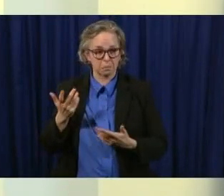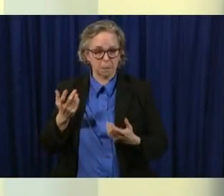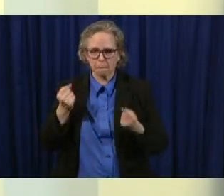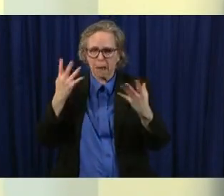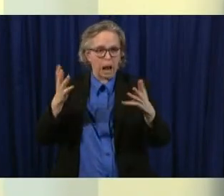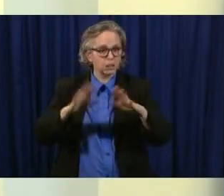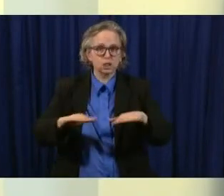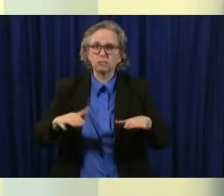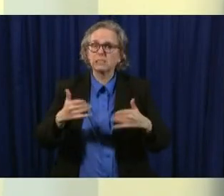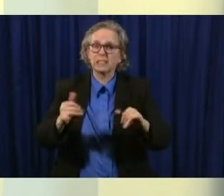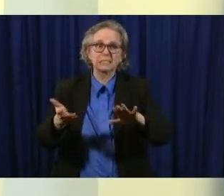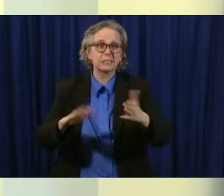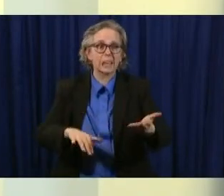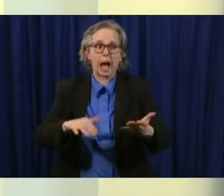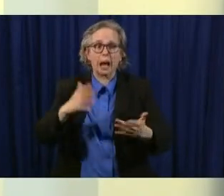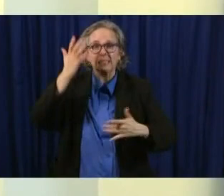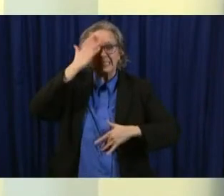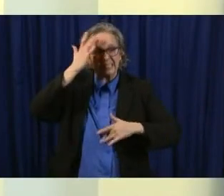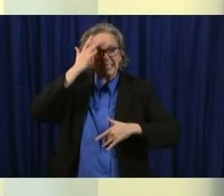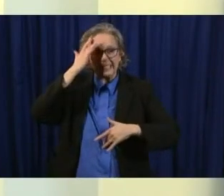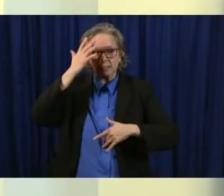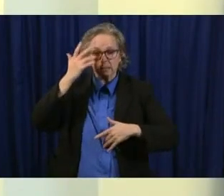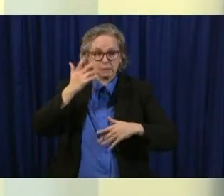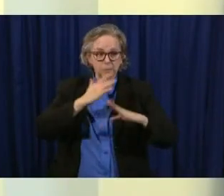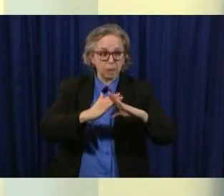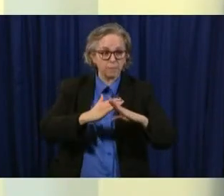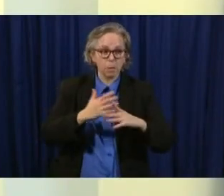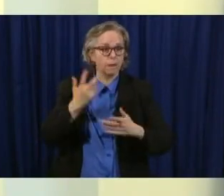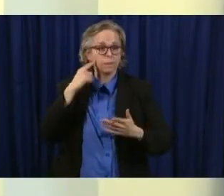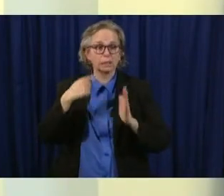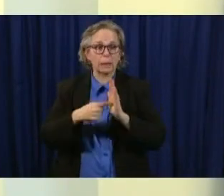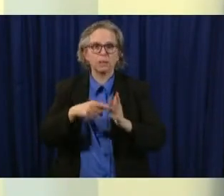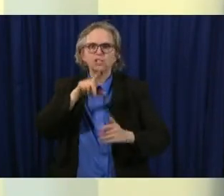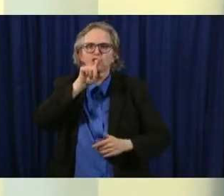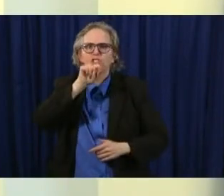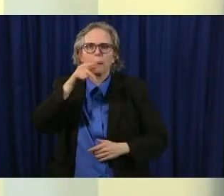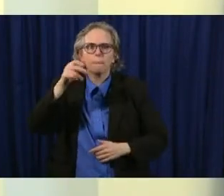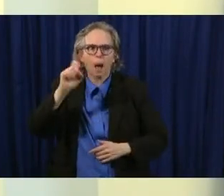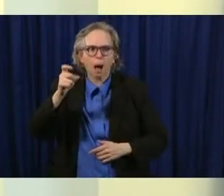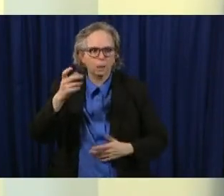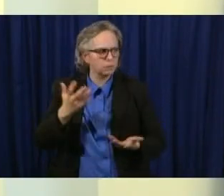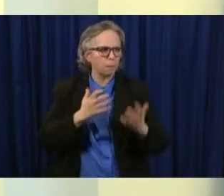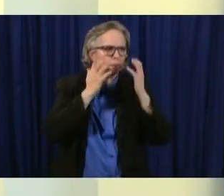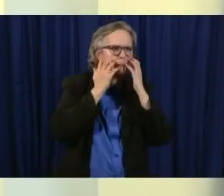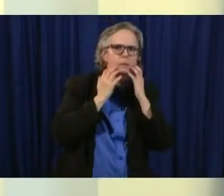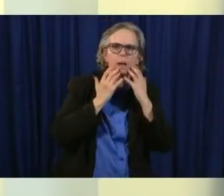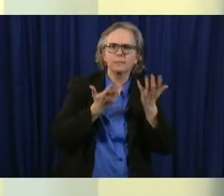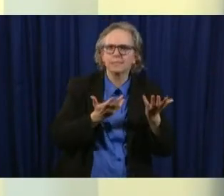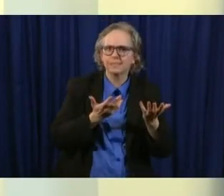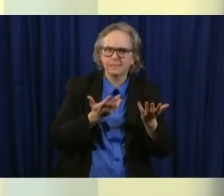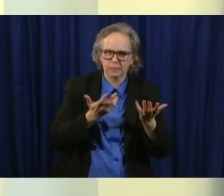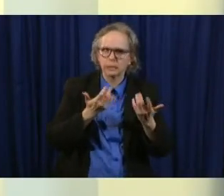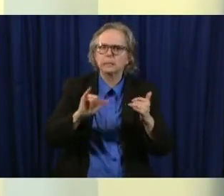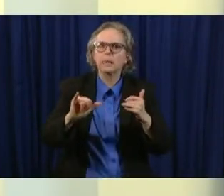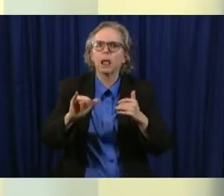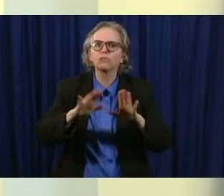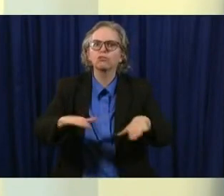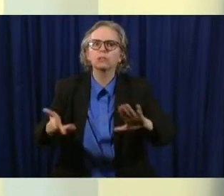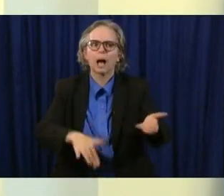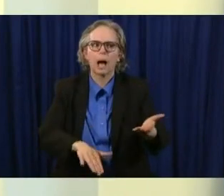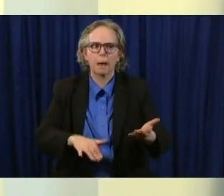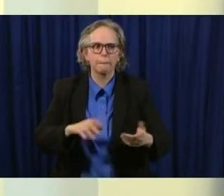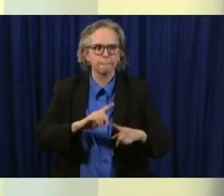like um children still die from chicken pox they still die from measles so um you know i certainly do encourage